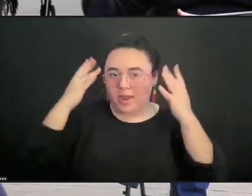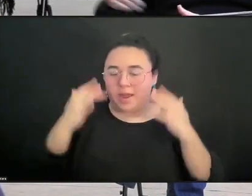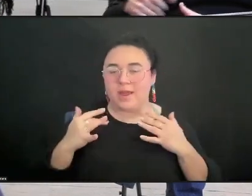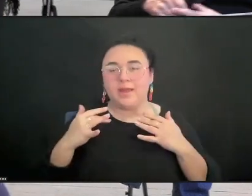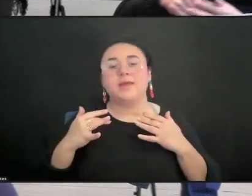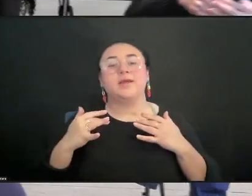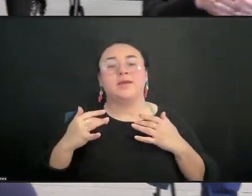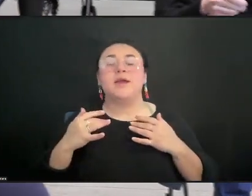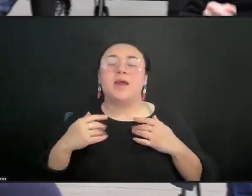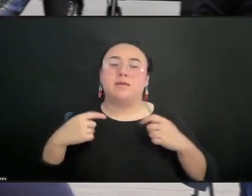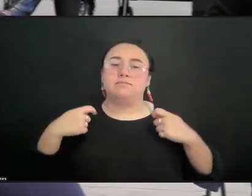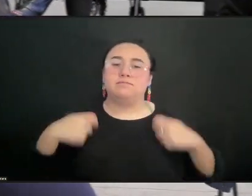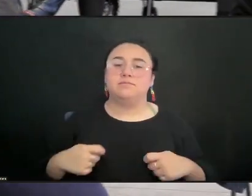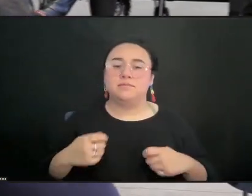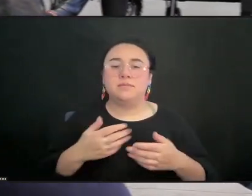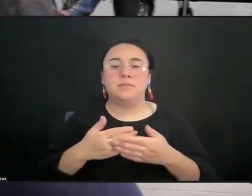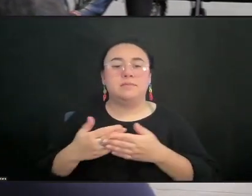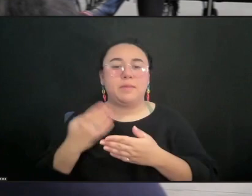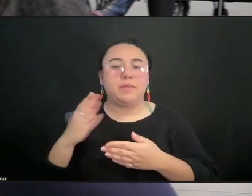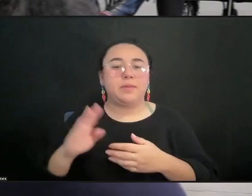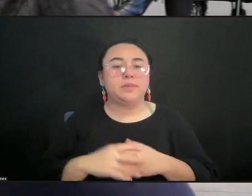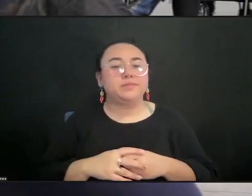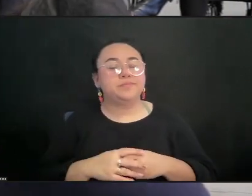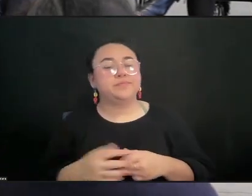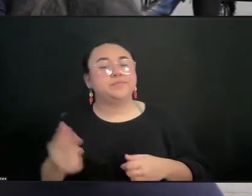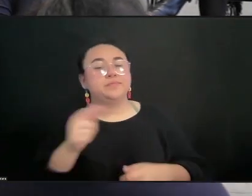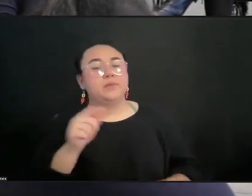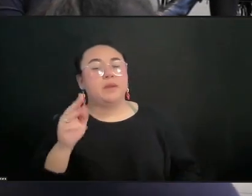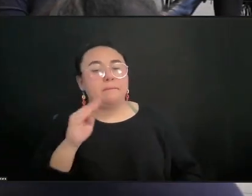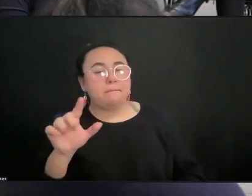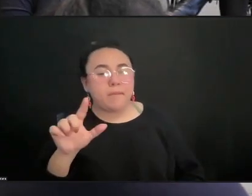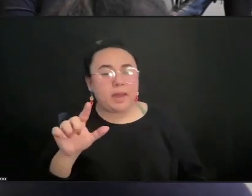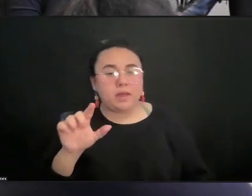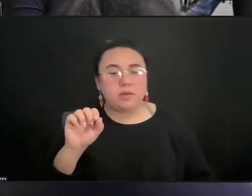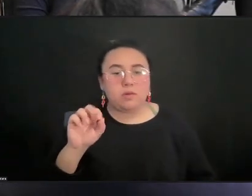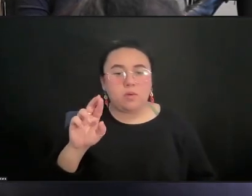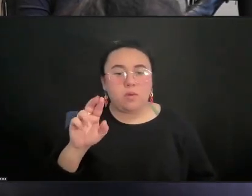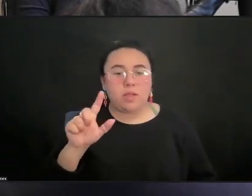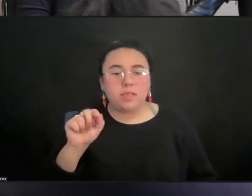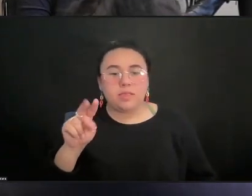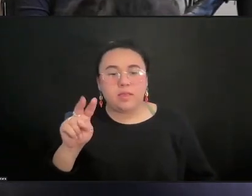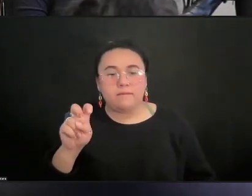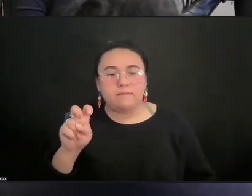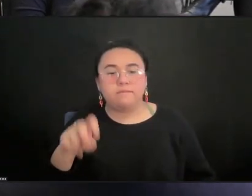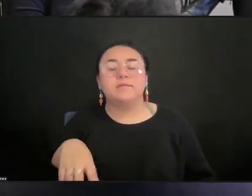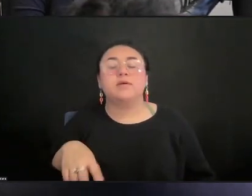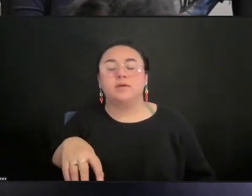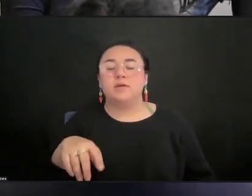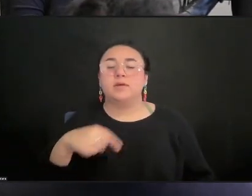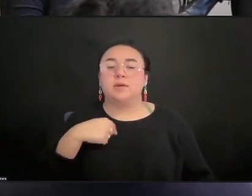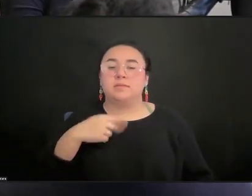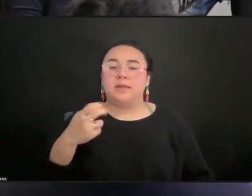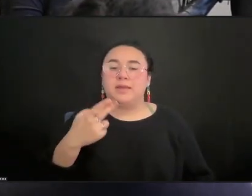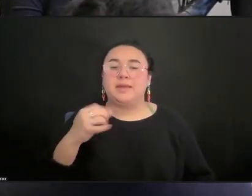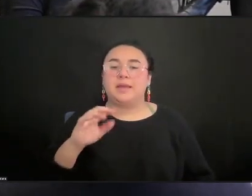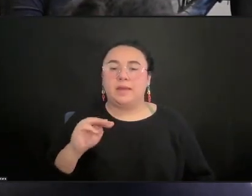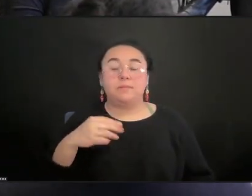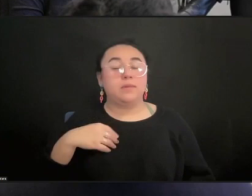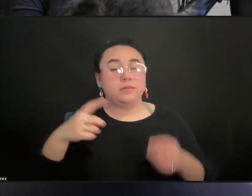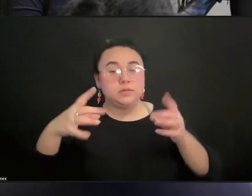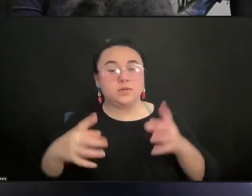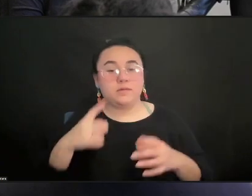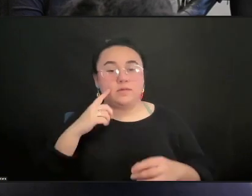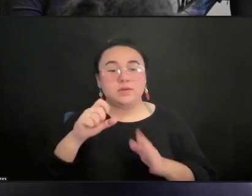Good afternoon, everyone. My name is Michael Orlov. I use he, him pronouns. I am the director of state,